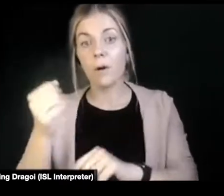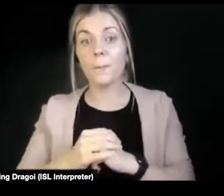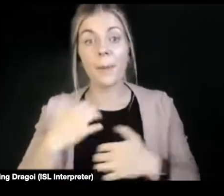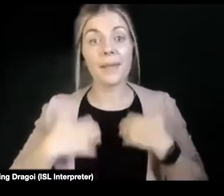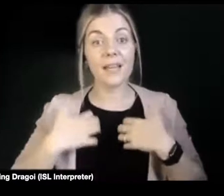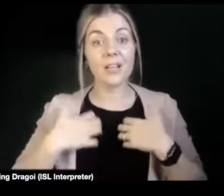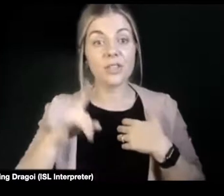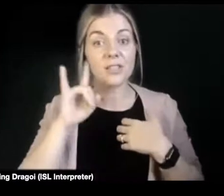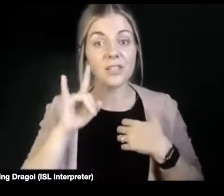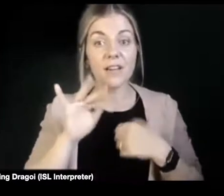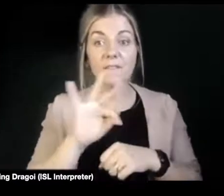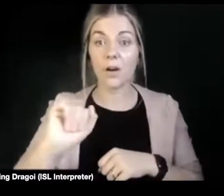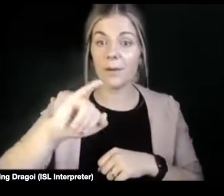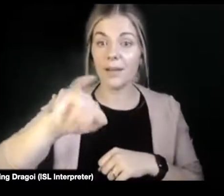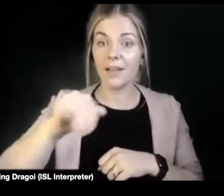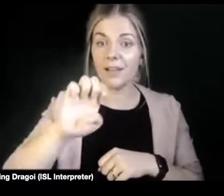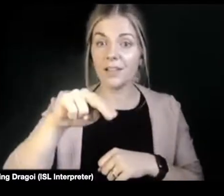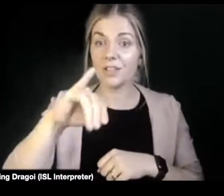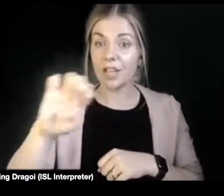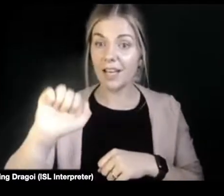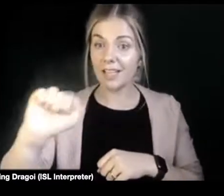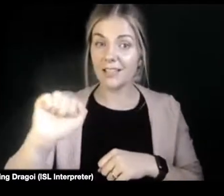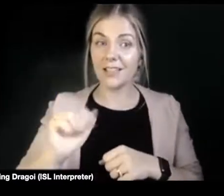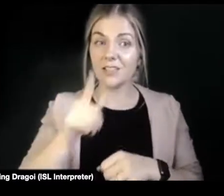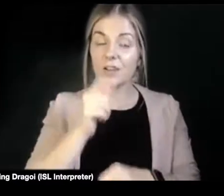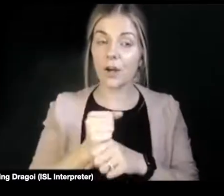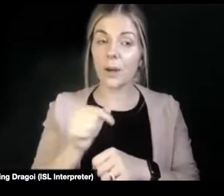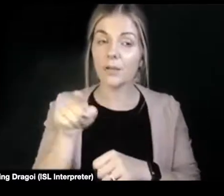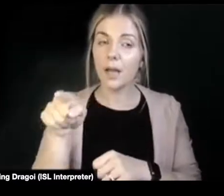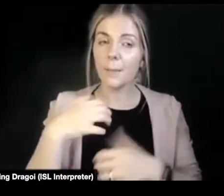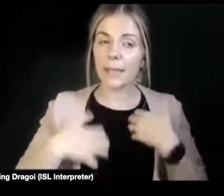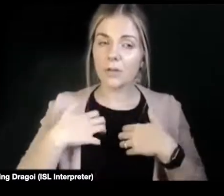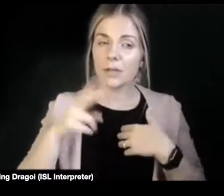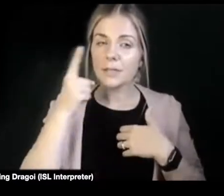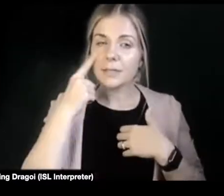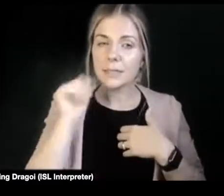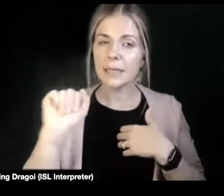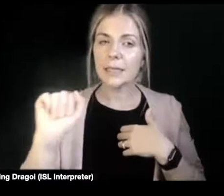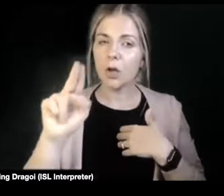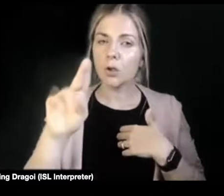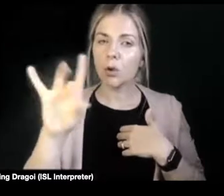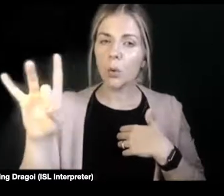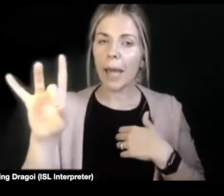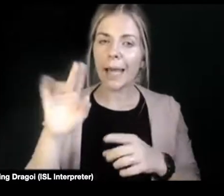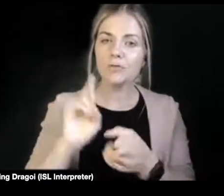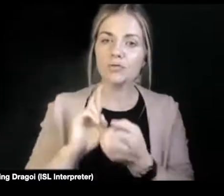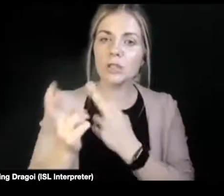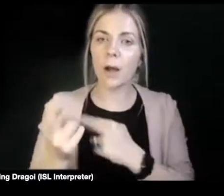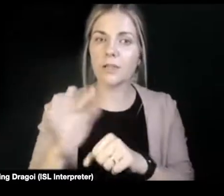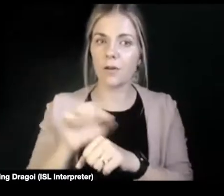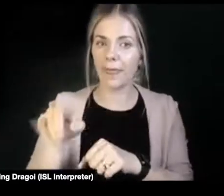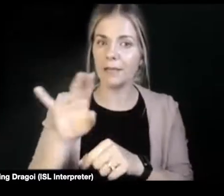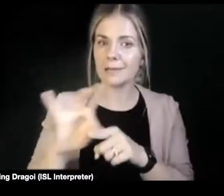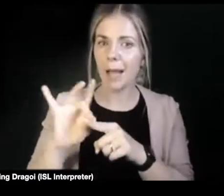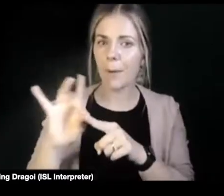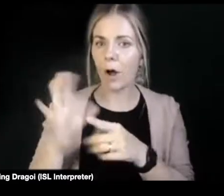few groups like Split Banana, which I know. Okay. I'd be interested to hear the UK response to